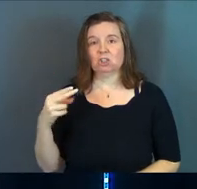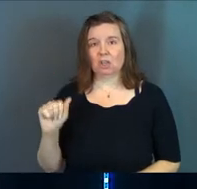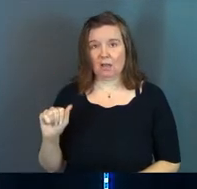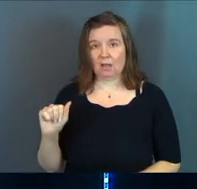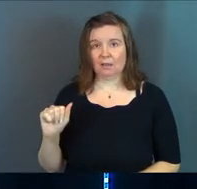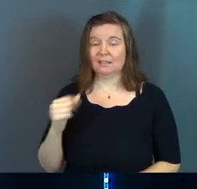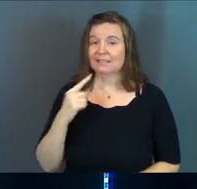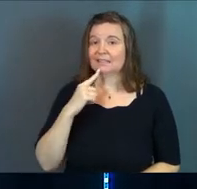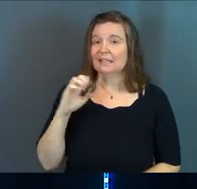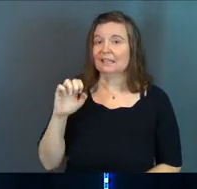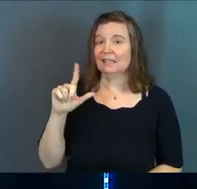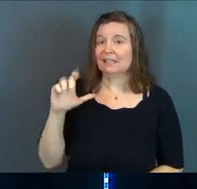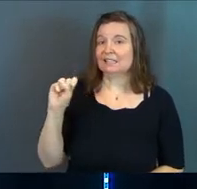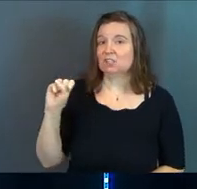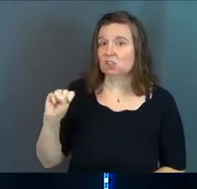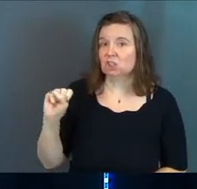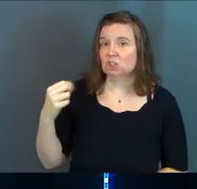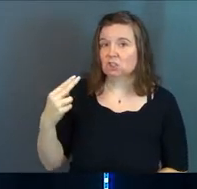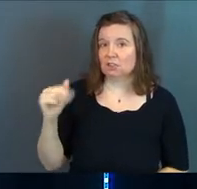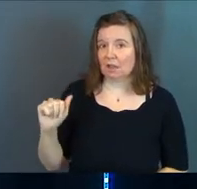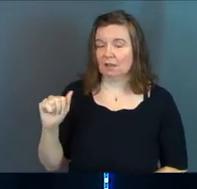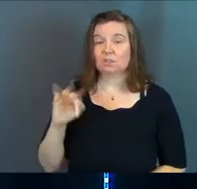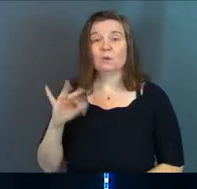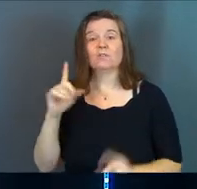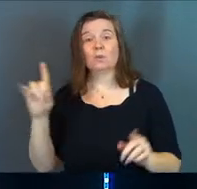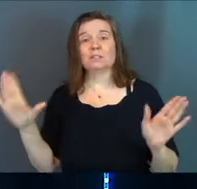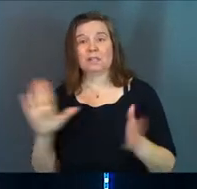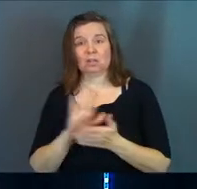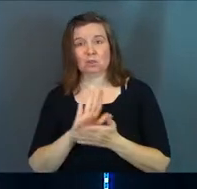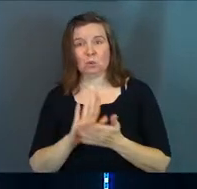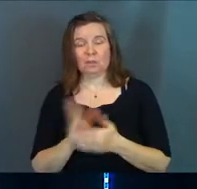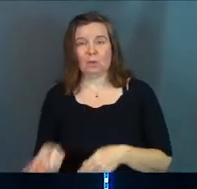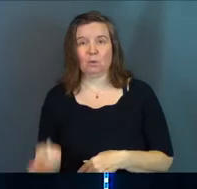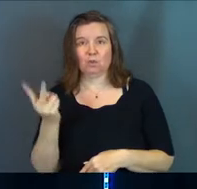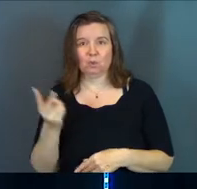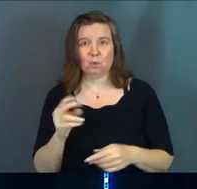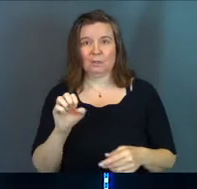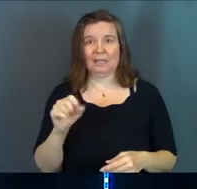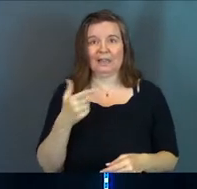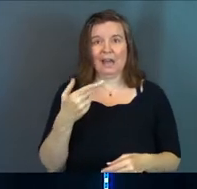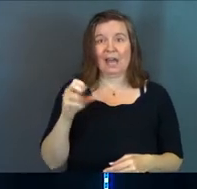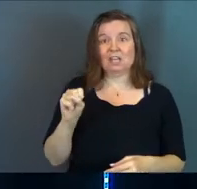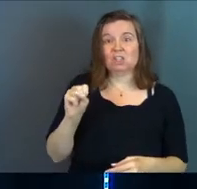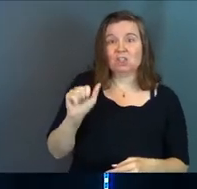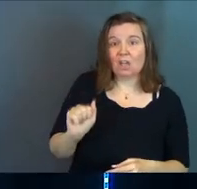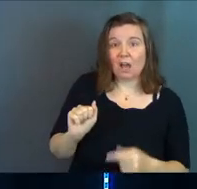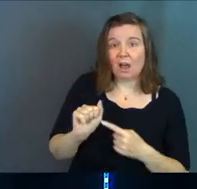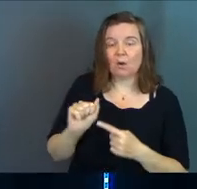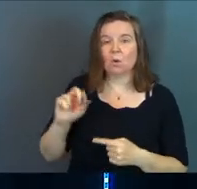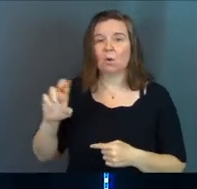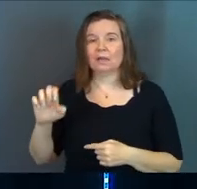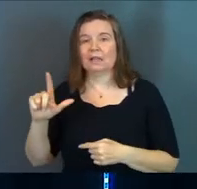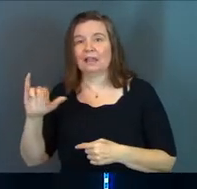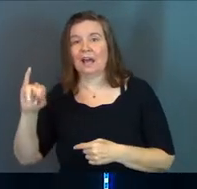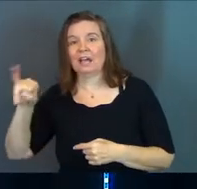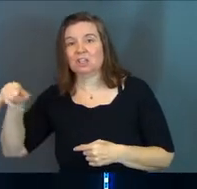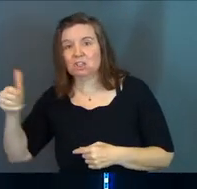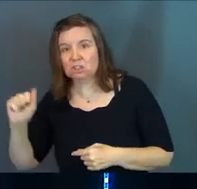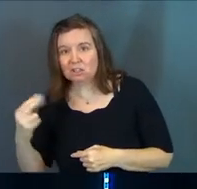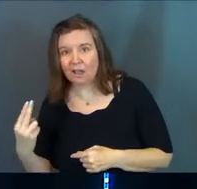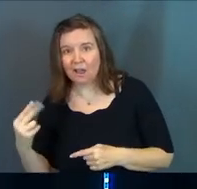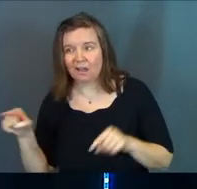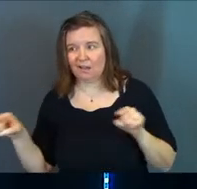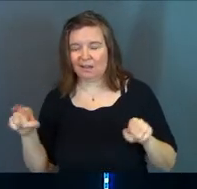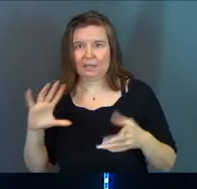Elisha. Elisha. So if you went to Sunday school, was Elijah or Elisha, and you never knew, and you always got them confused. Amen?